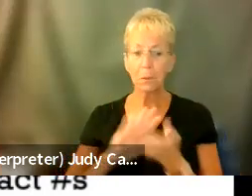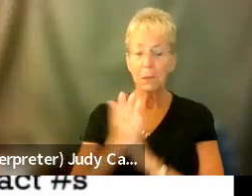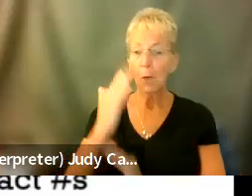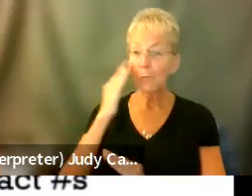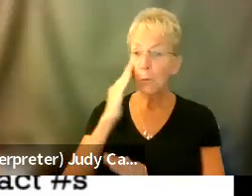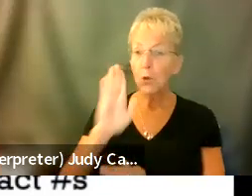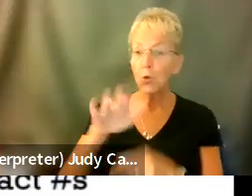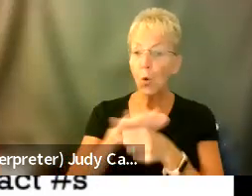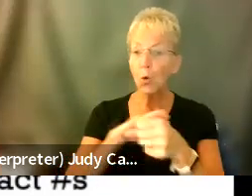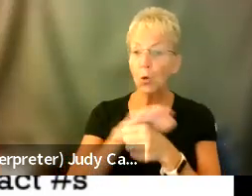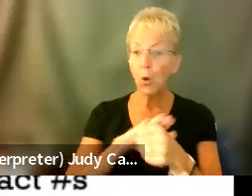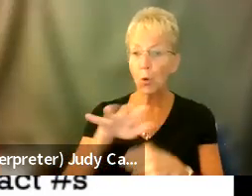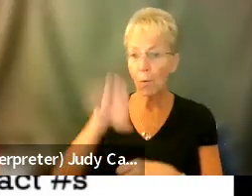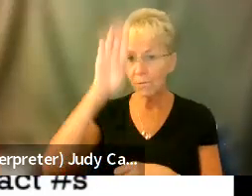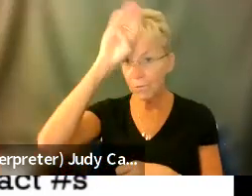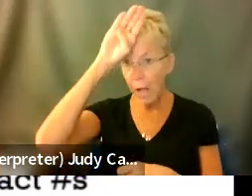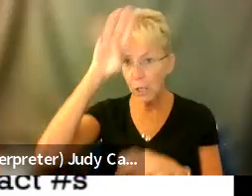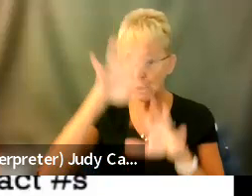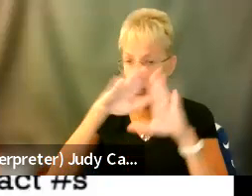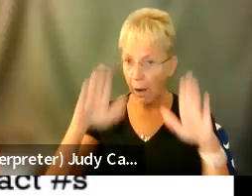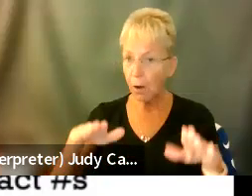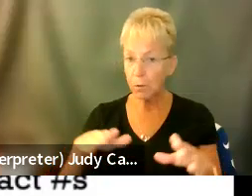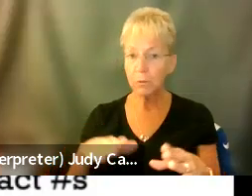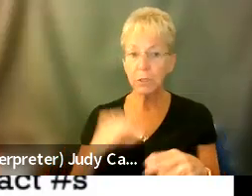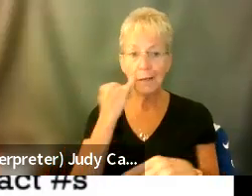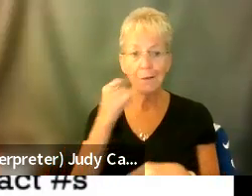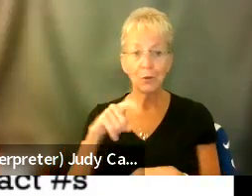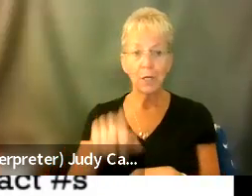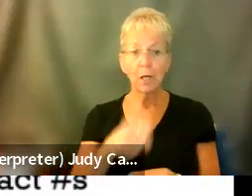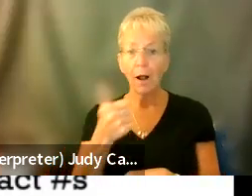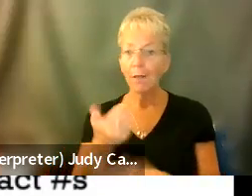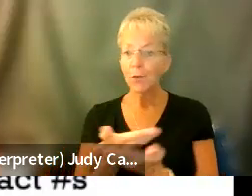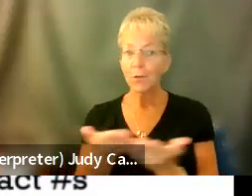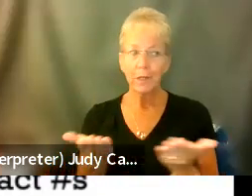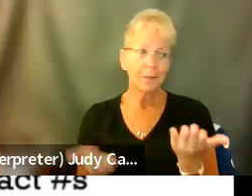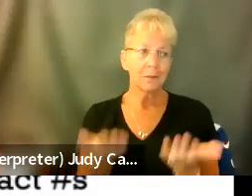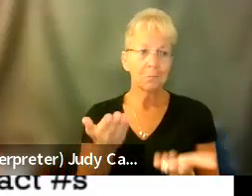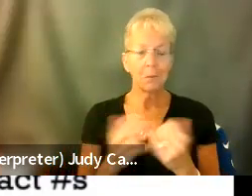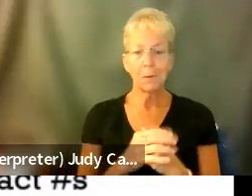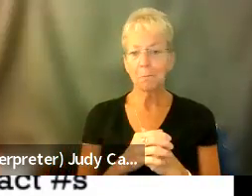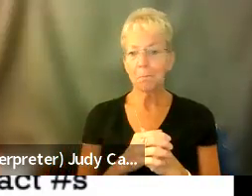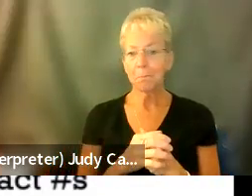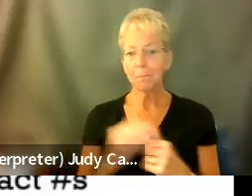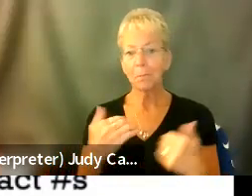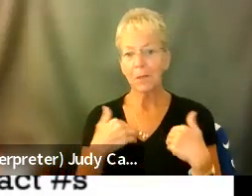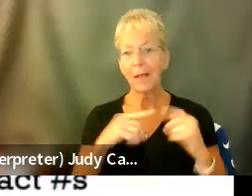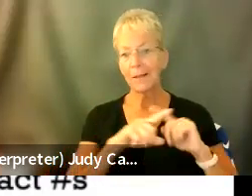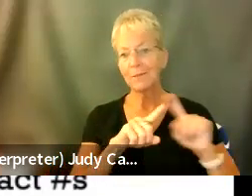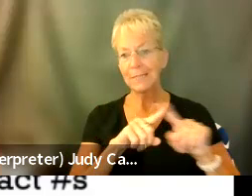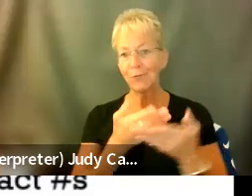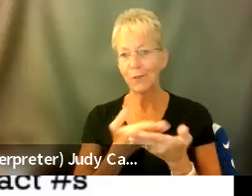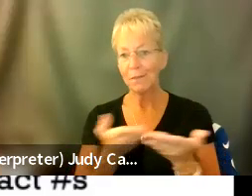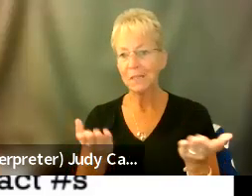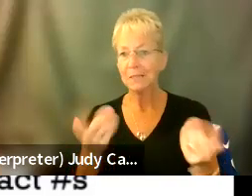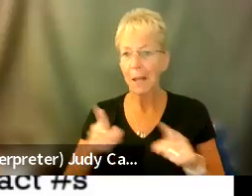you have, um, any, uh, different kind of conditions and I say different cause I have different kind of conditions,